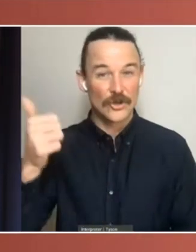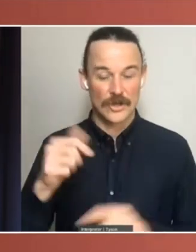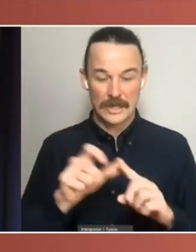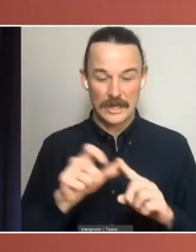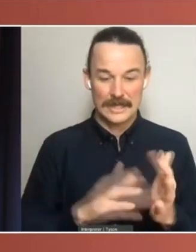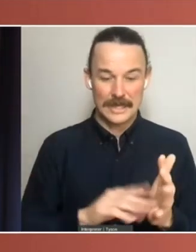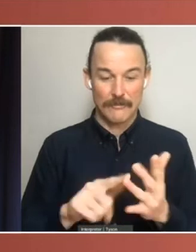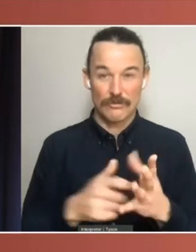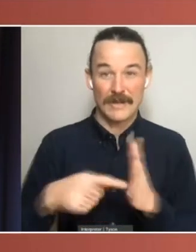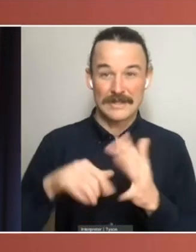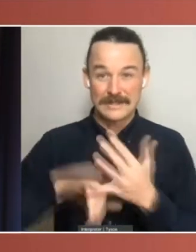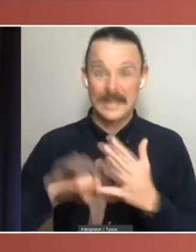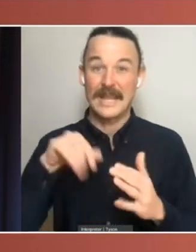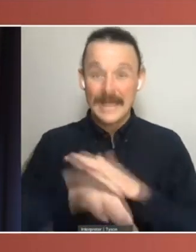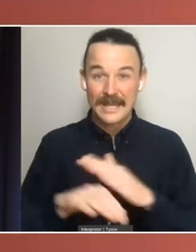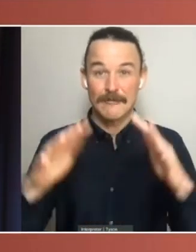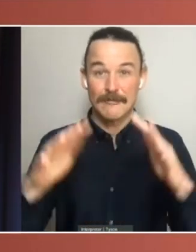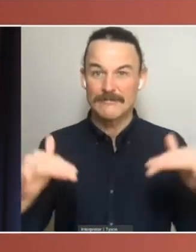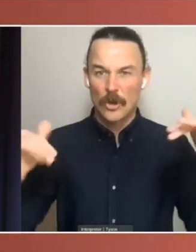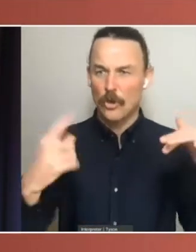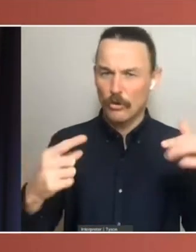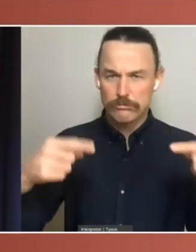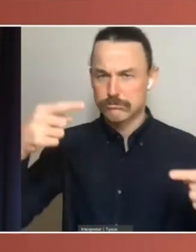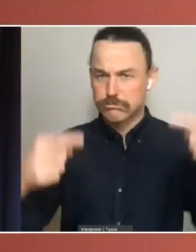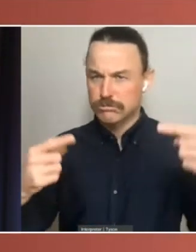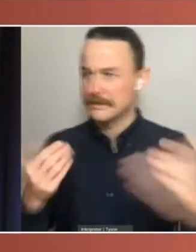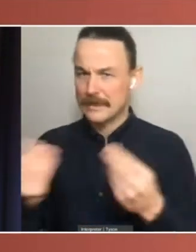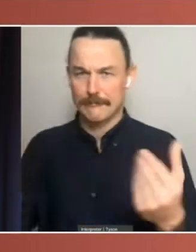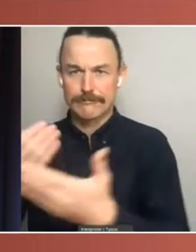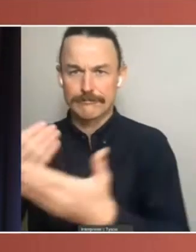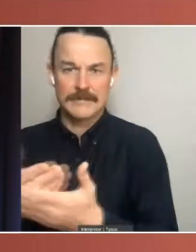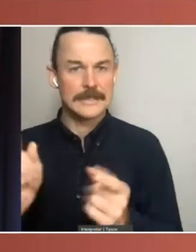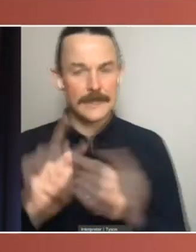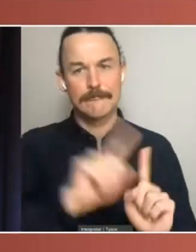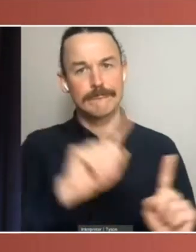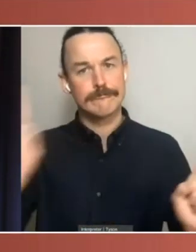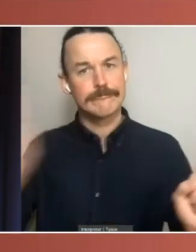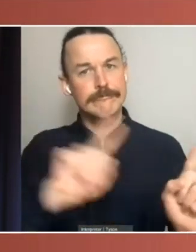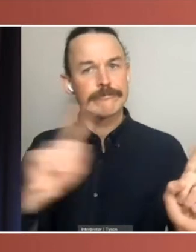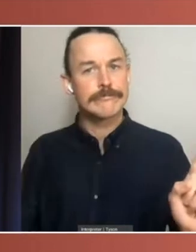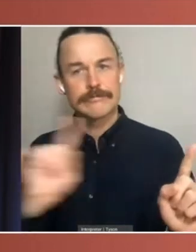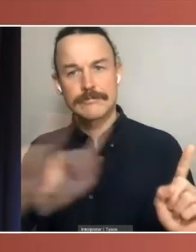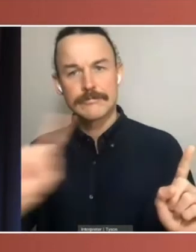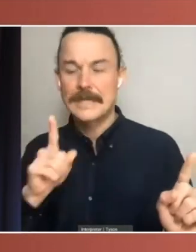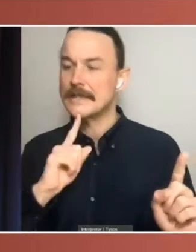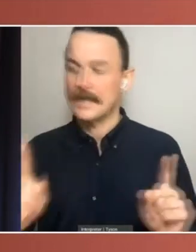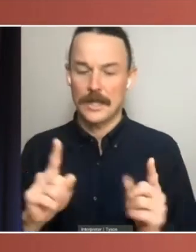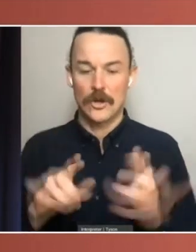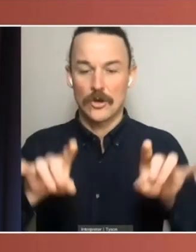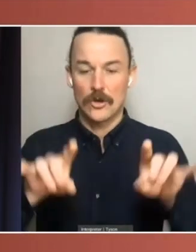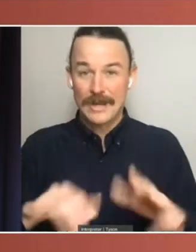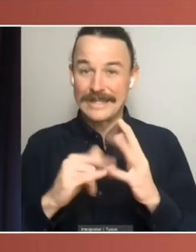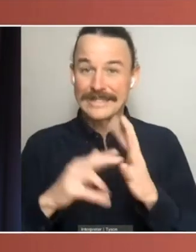He said, the Australian Senate is one of the most democratically elected chambers in the world, a body which at present more